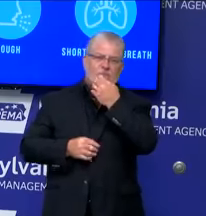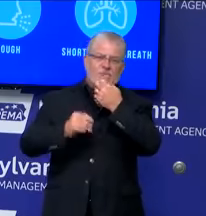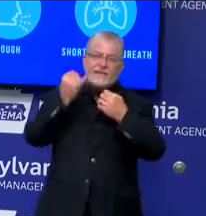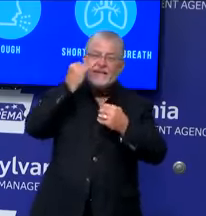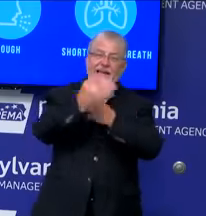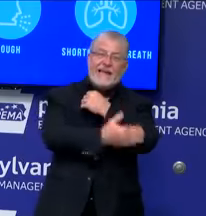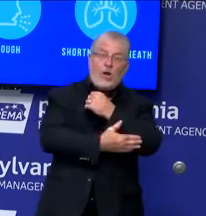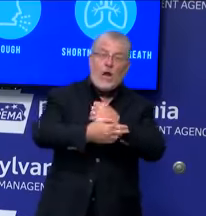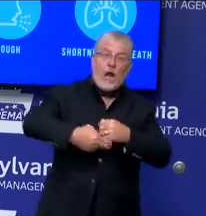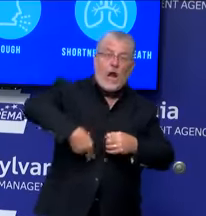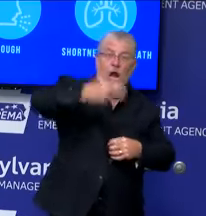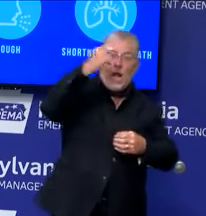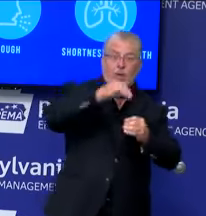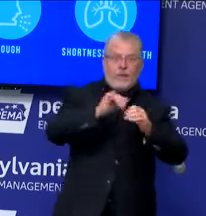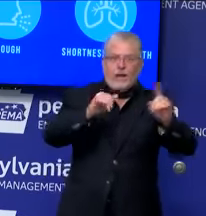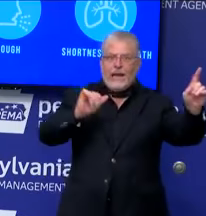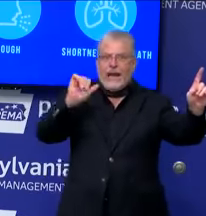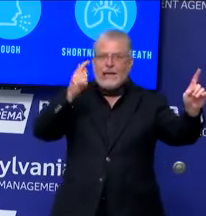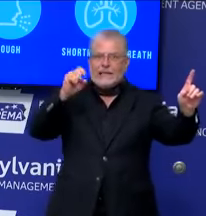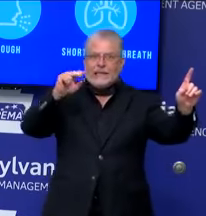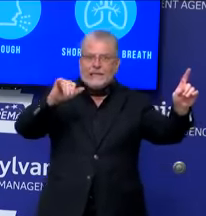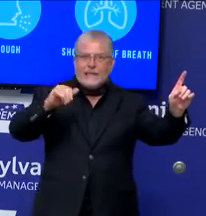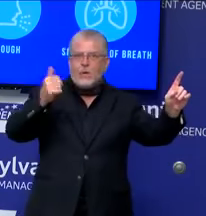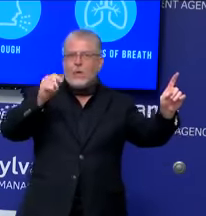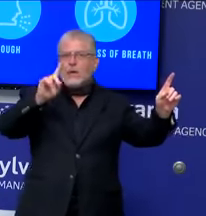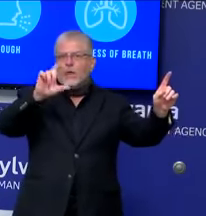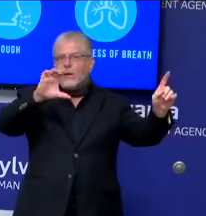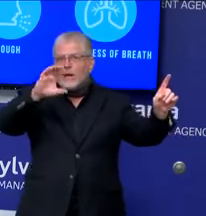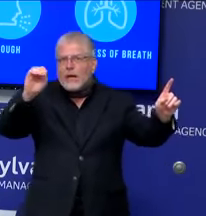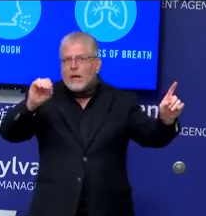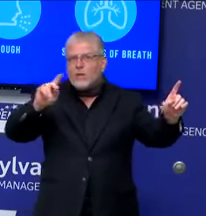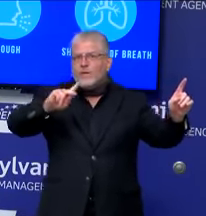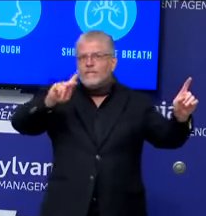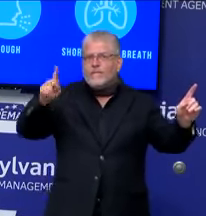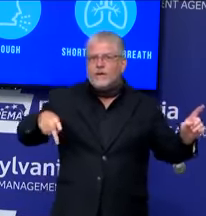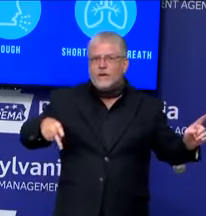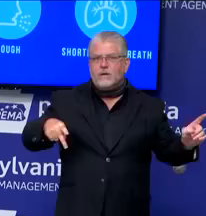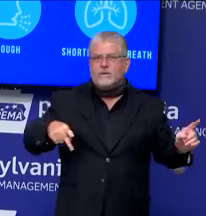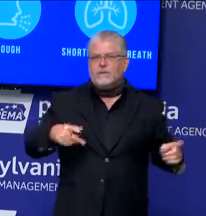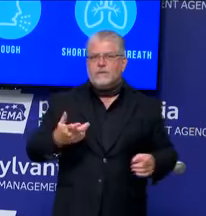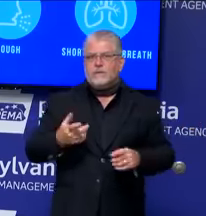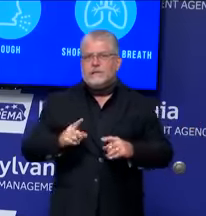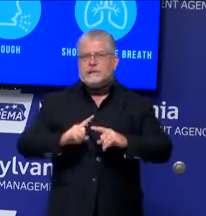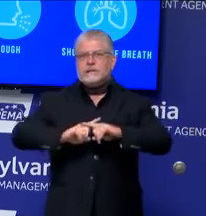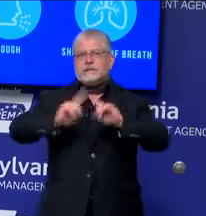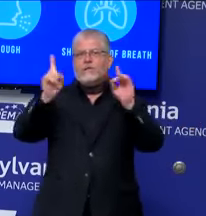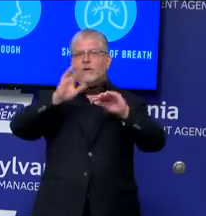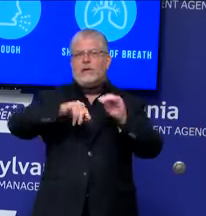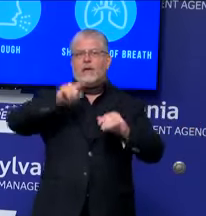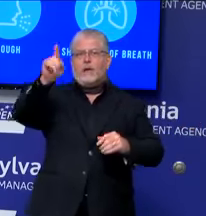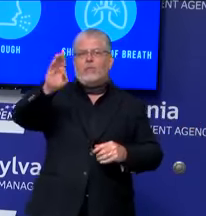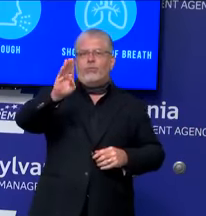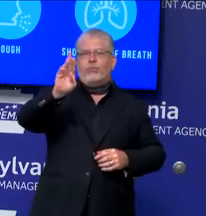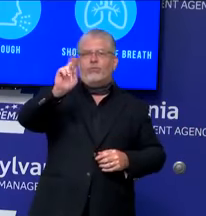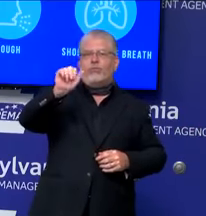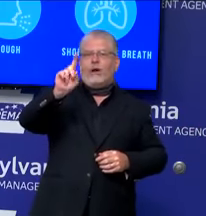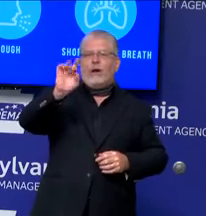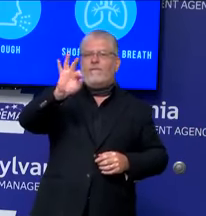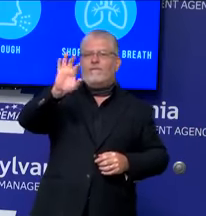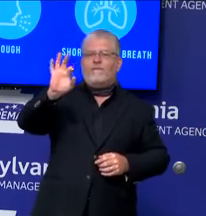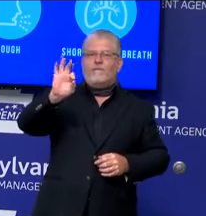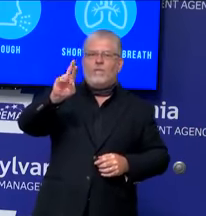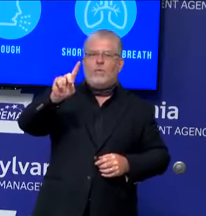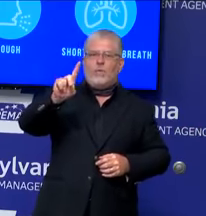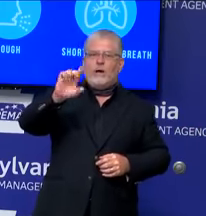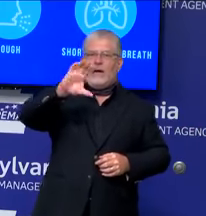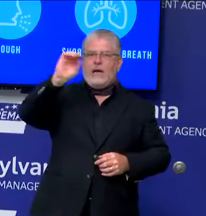Philadelphia or Delaware County is going to be different than if it's in Bradford County. So we'll have individualized testing protocols, but they're going to have to